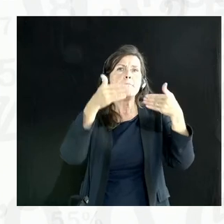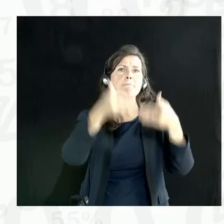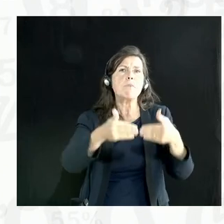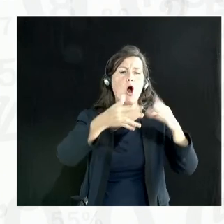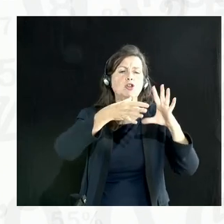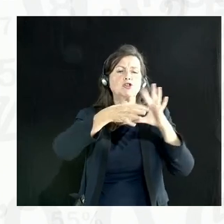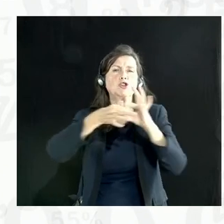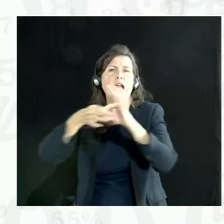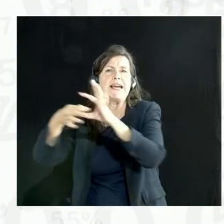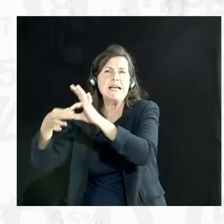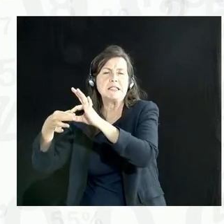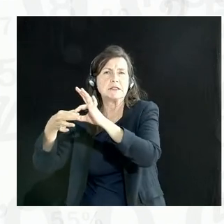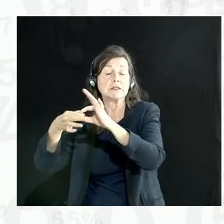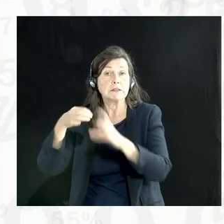here?